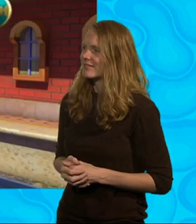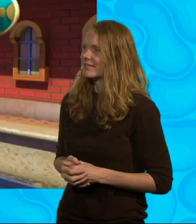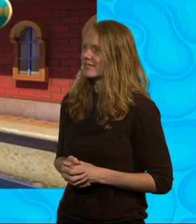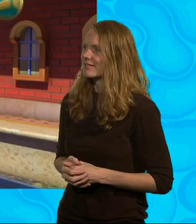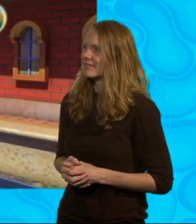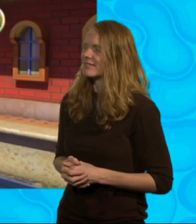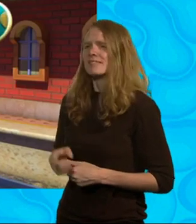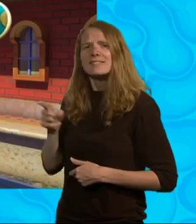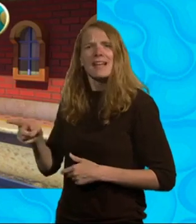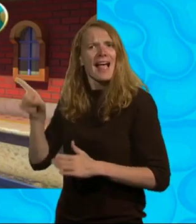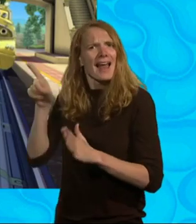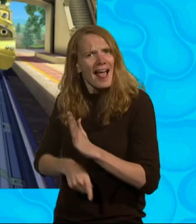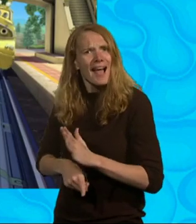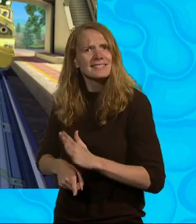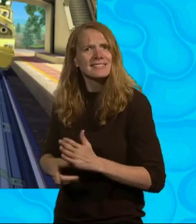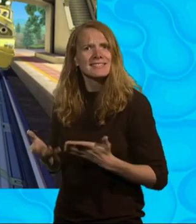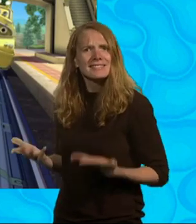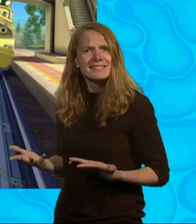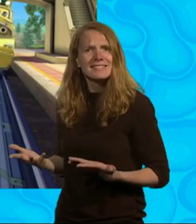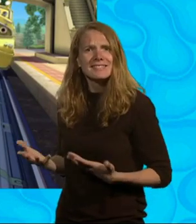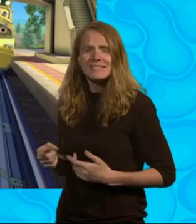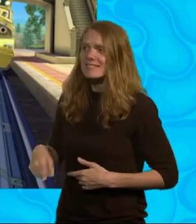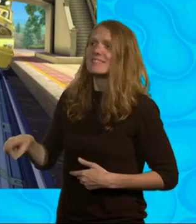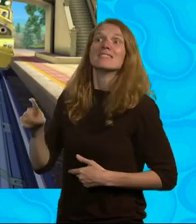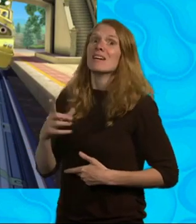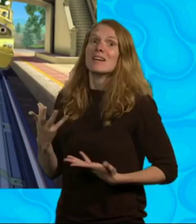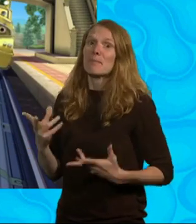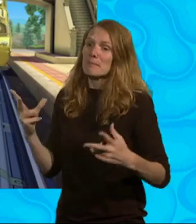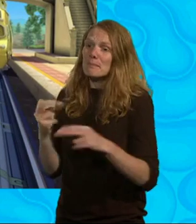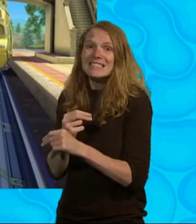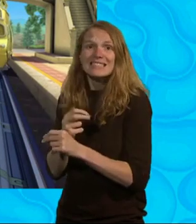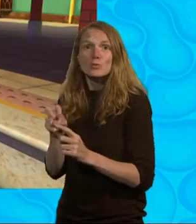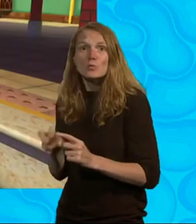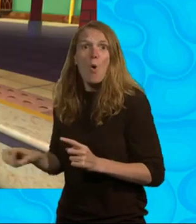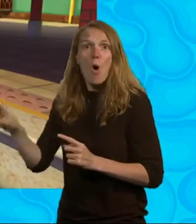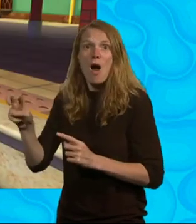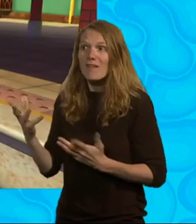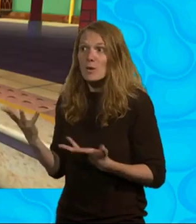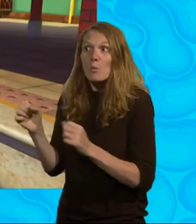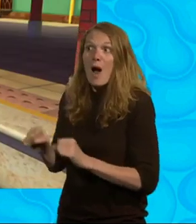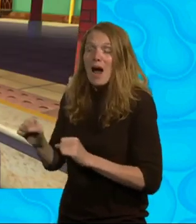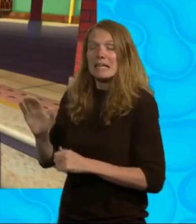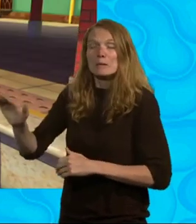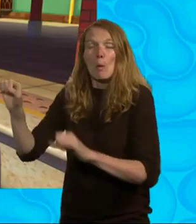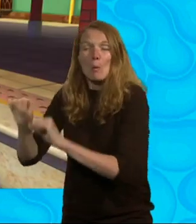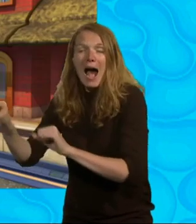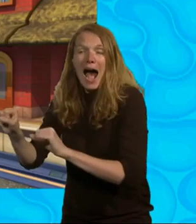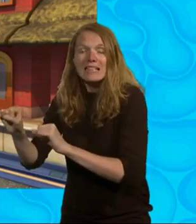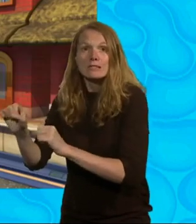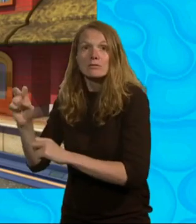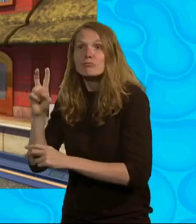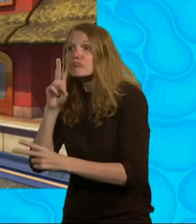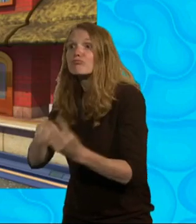You're late, Brewster. These passengers would have missed their tour if Matambo hadn't waited. I know. I'm sorry, V.